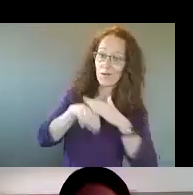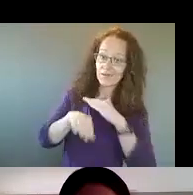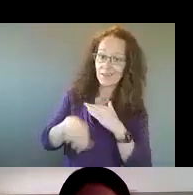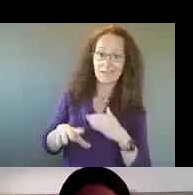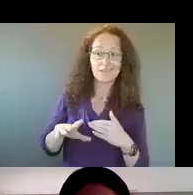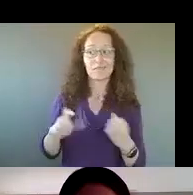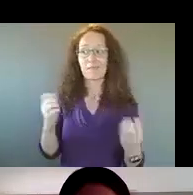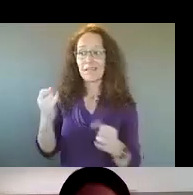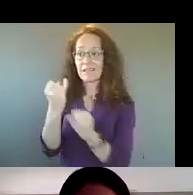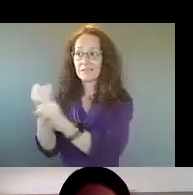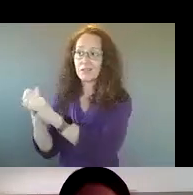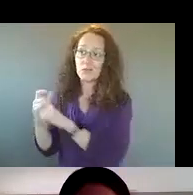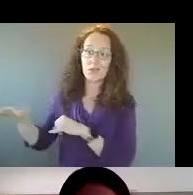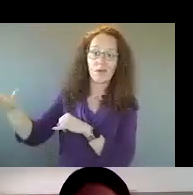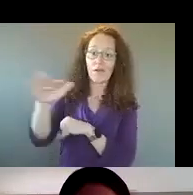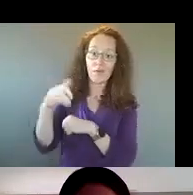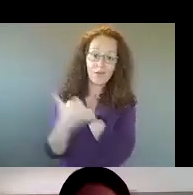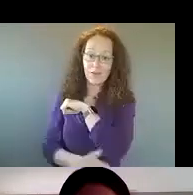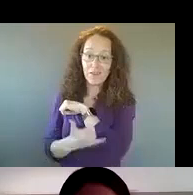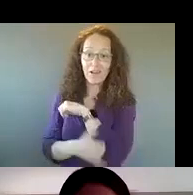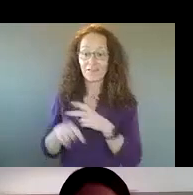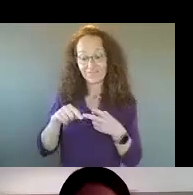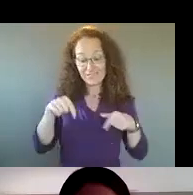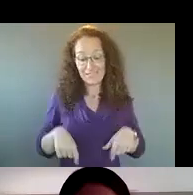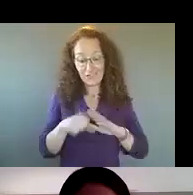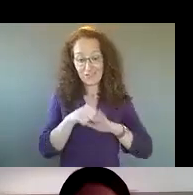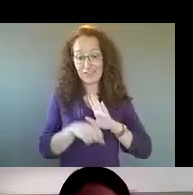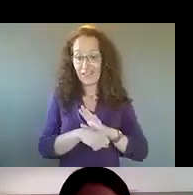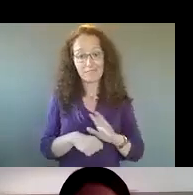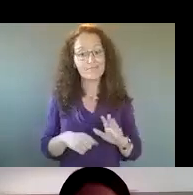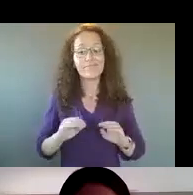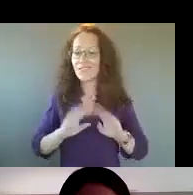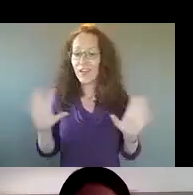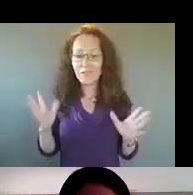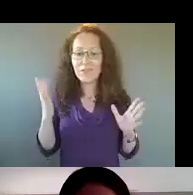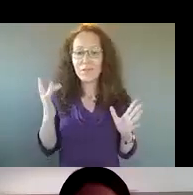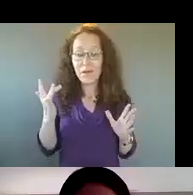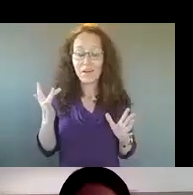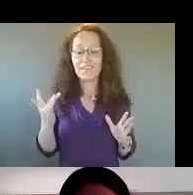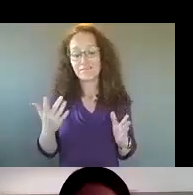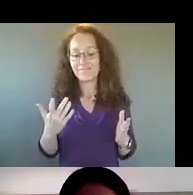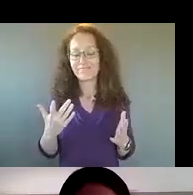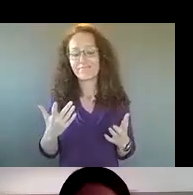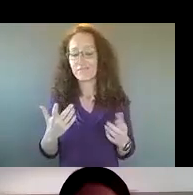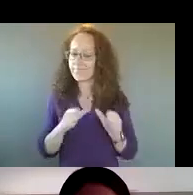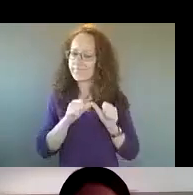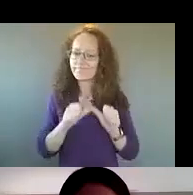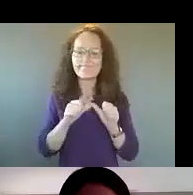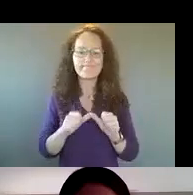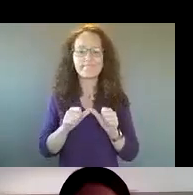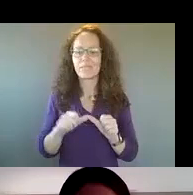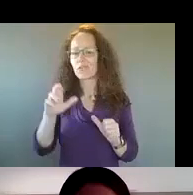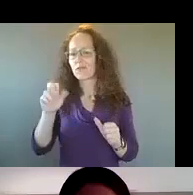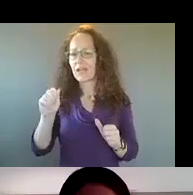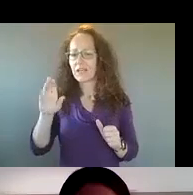um, and in our state, um, specifically as evident by the persistent and ongoing racial disparities that we